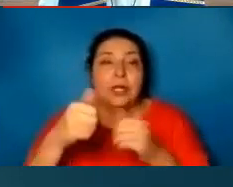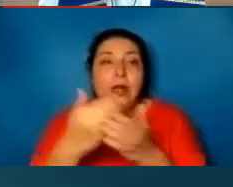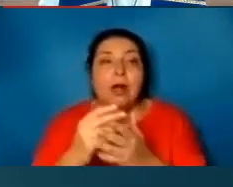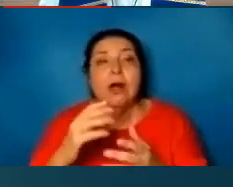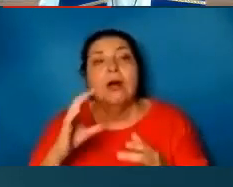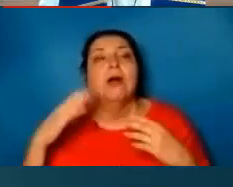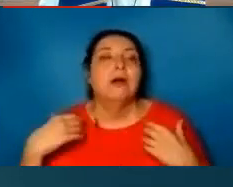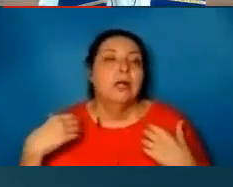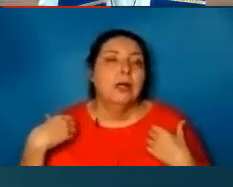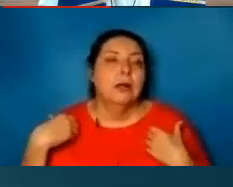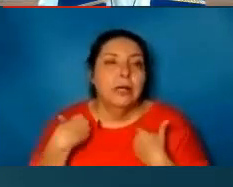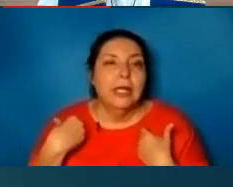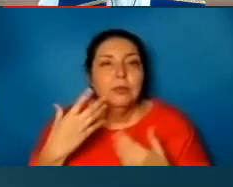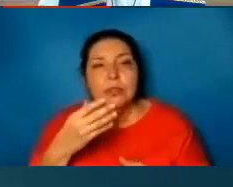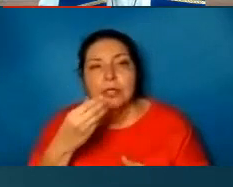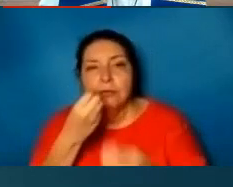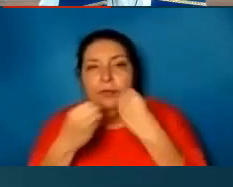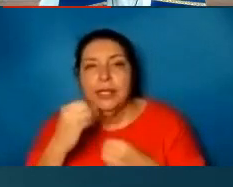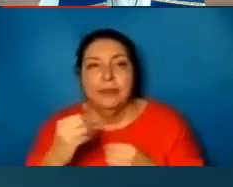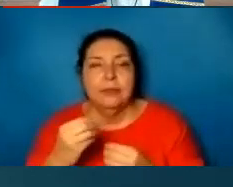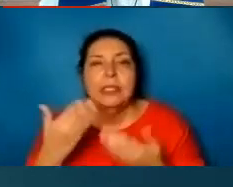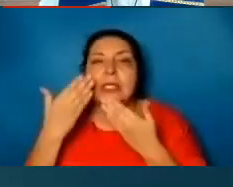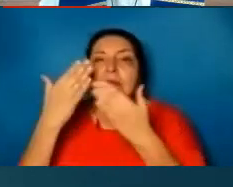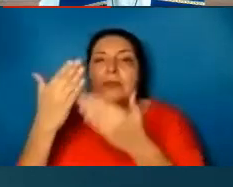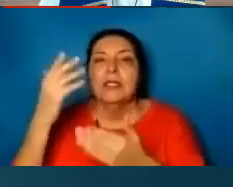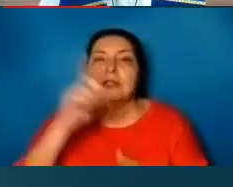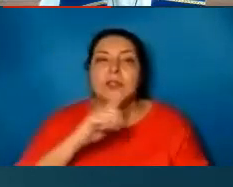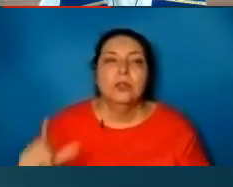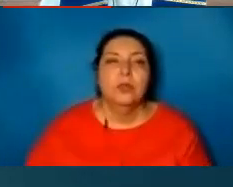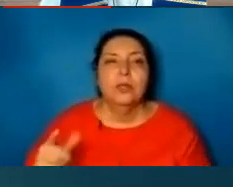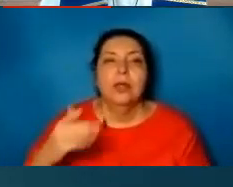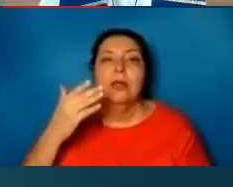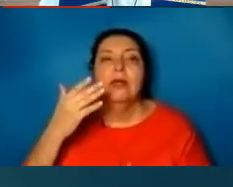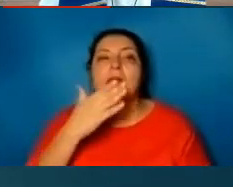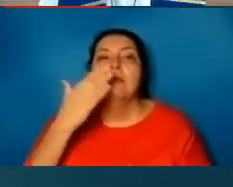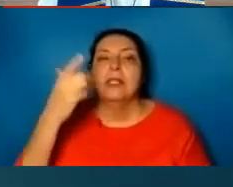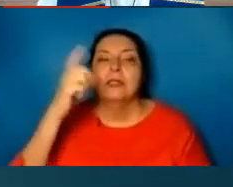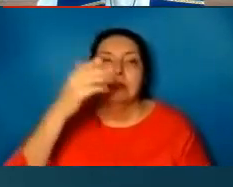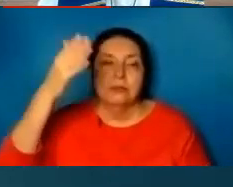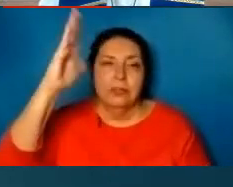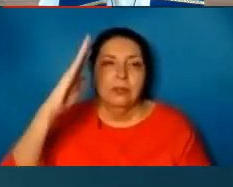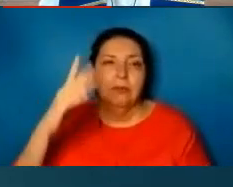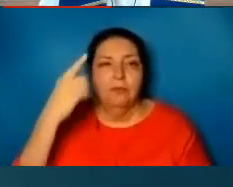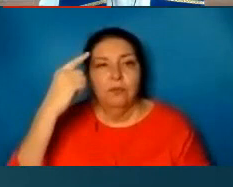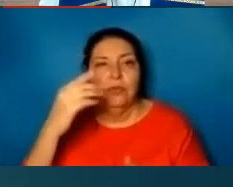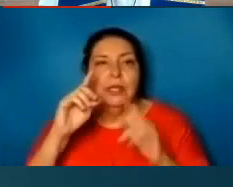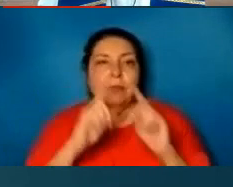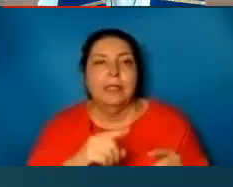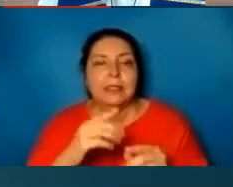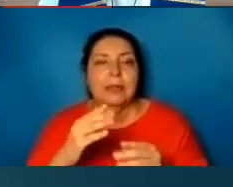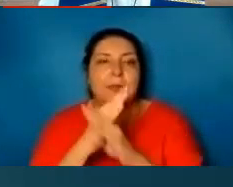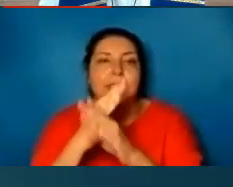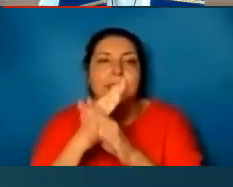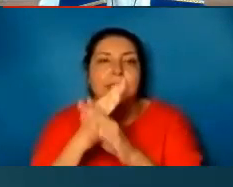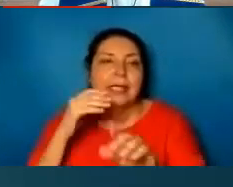fed and nourished, let us give thanks to the Lord. For the commands that protect us against harm and guide us into